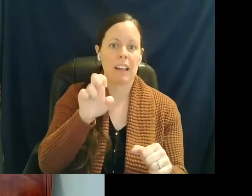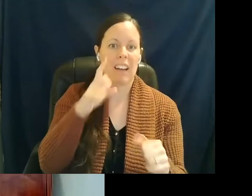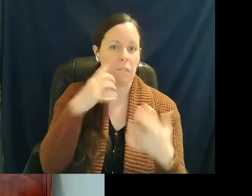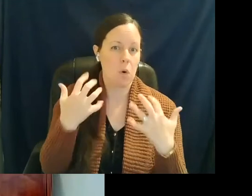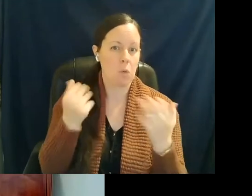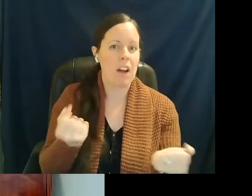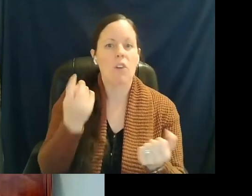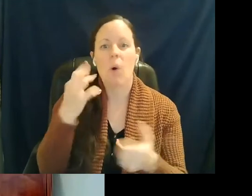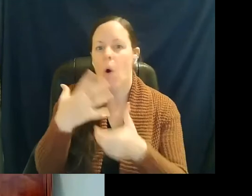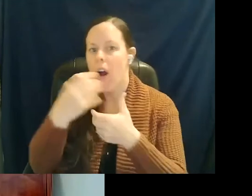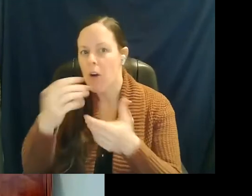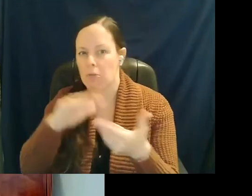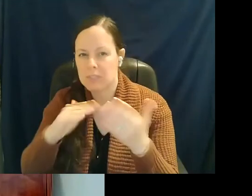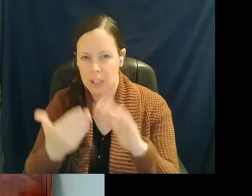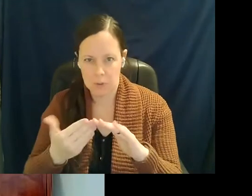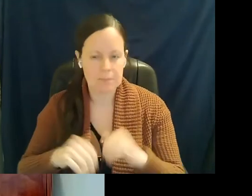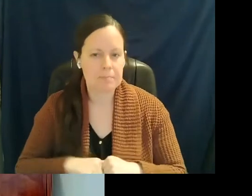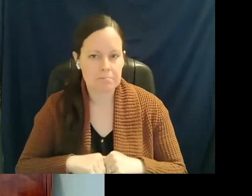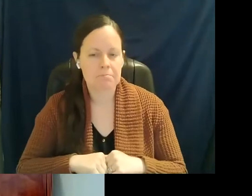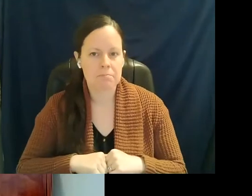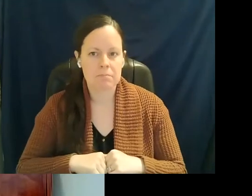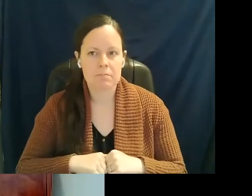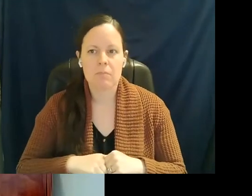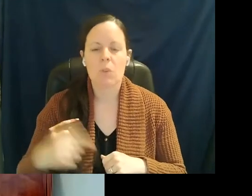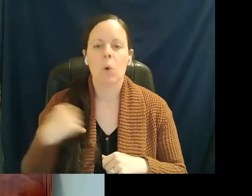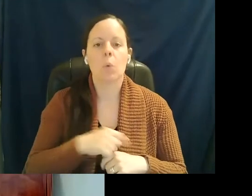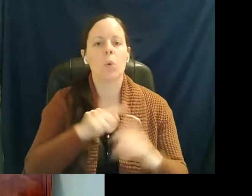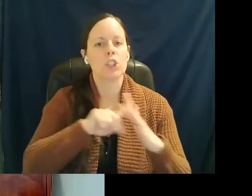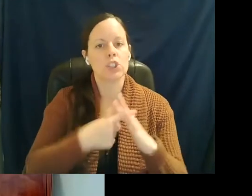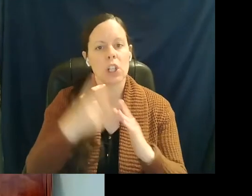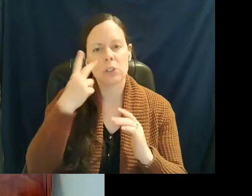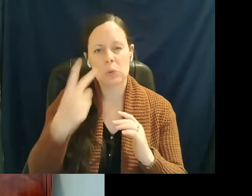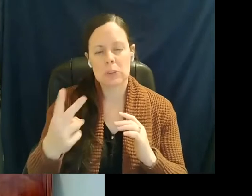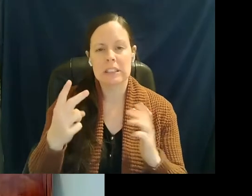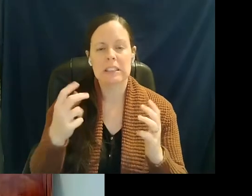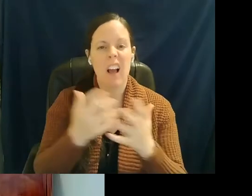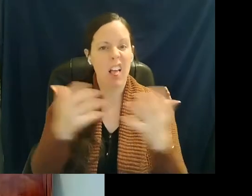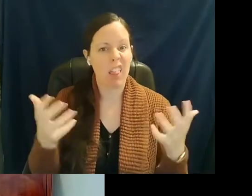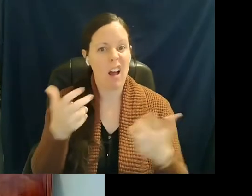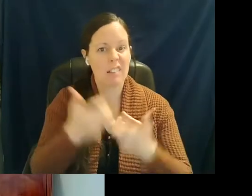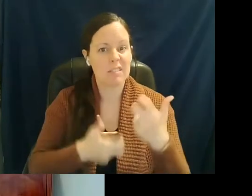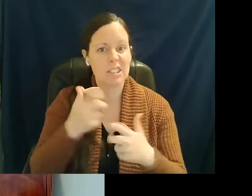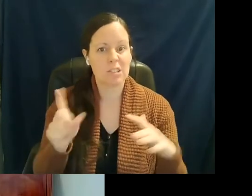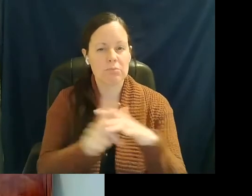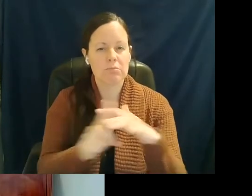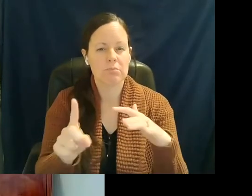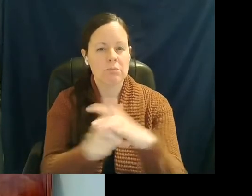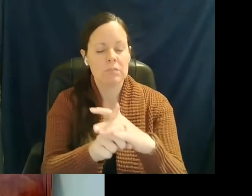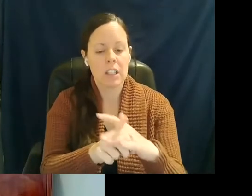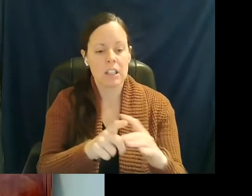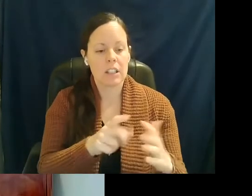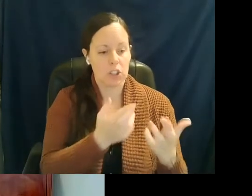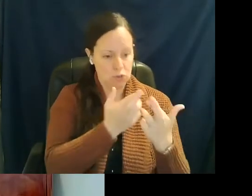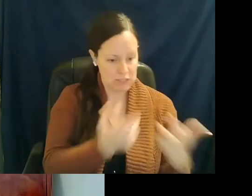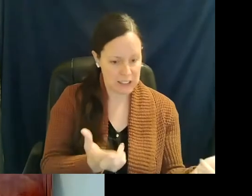of town. So we're starting to see lots of issues with not only resource or bed